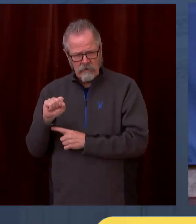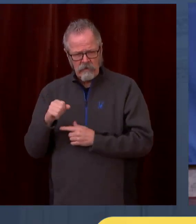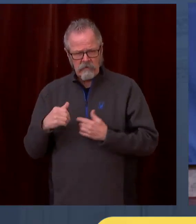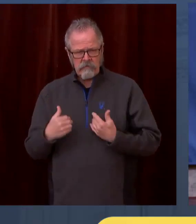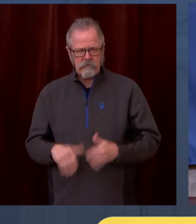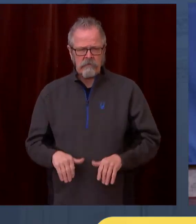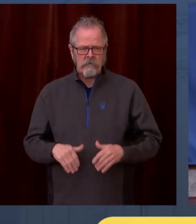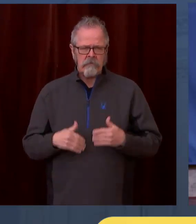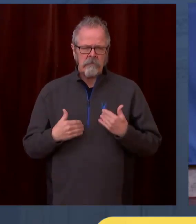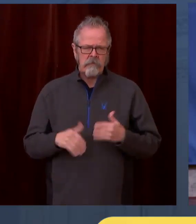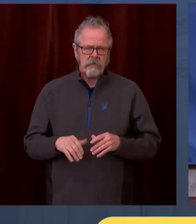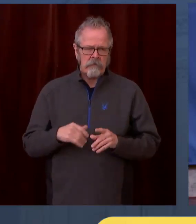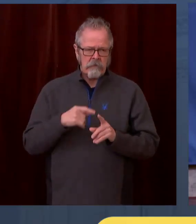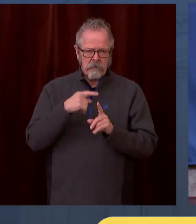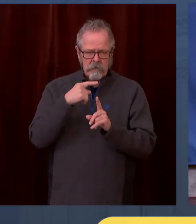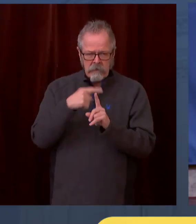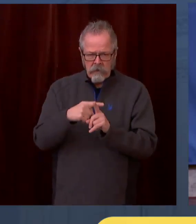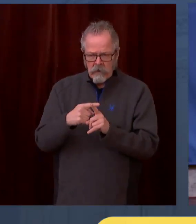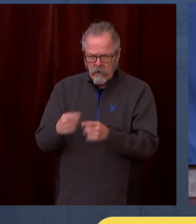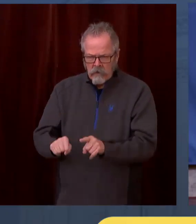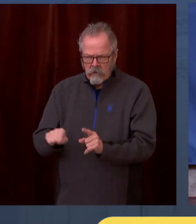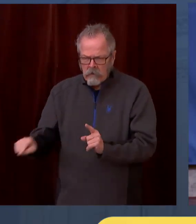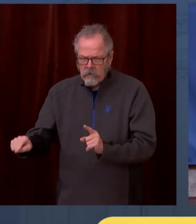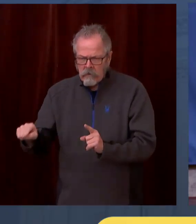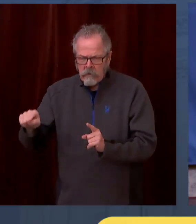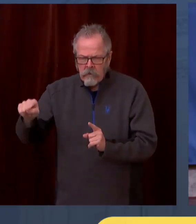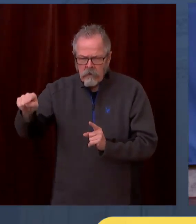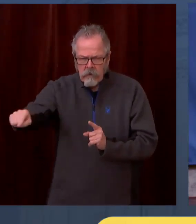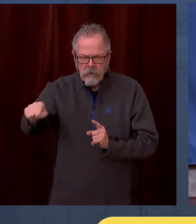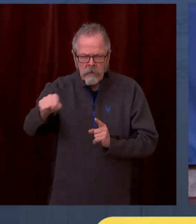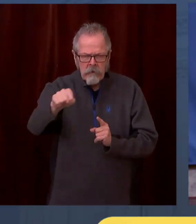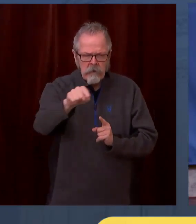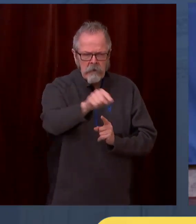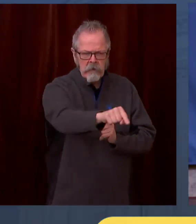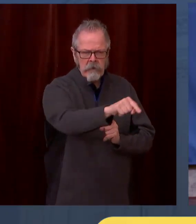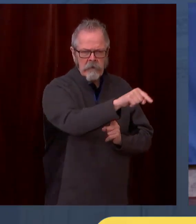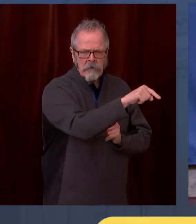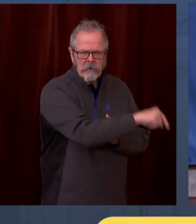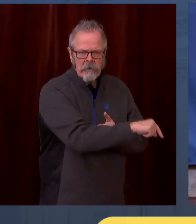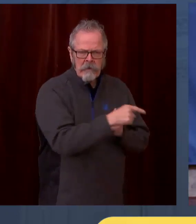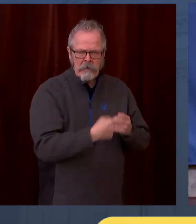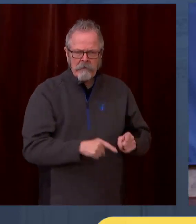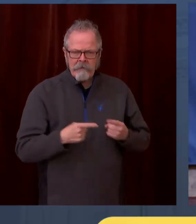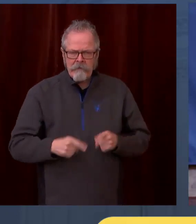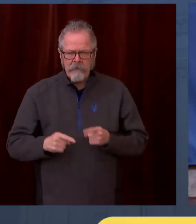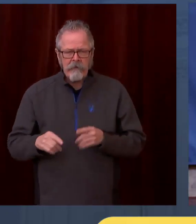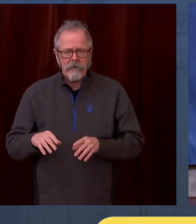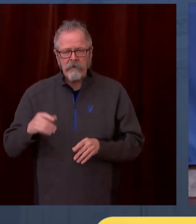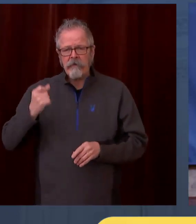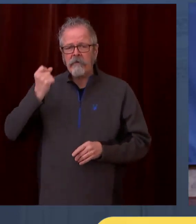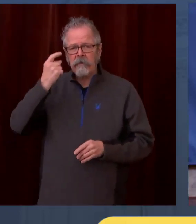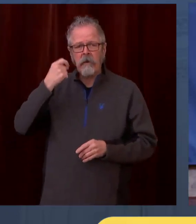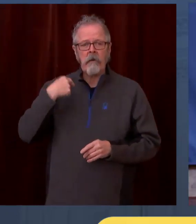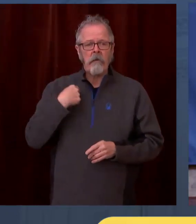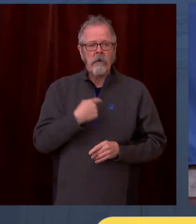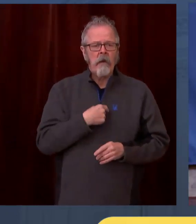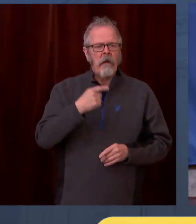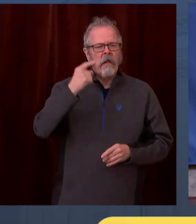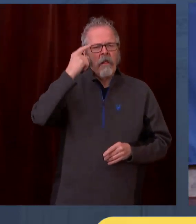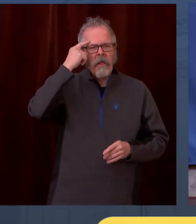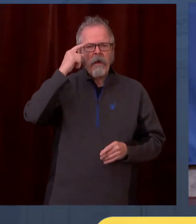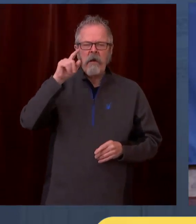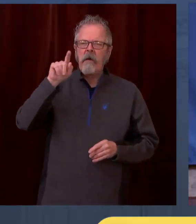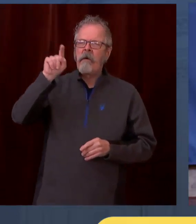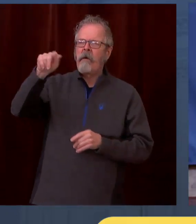recognize this as a scourge. It is not just in other states, unfortunately, it is in our state as well and we